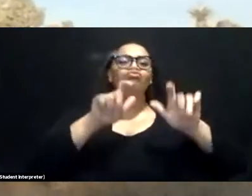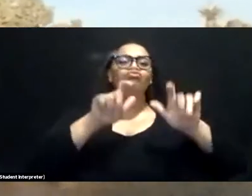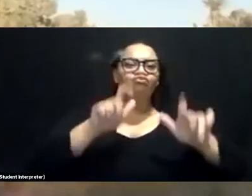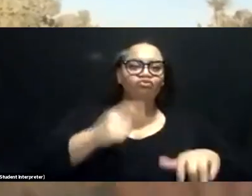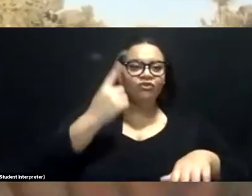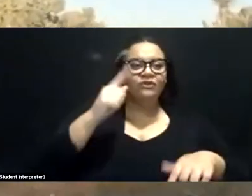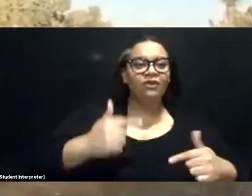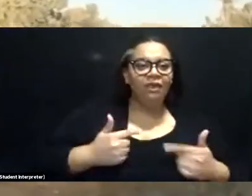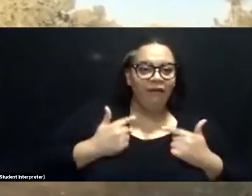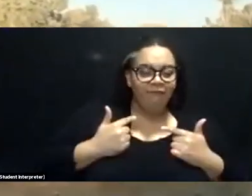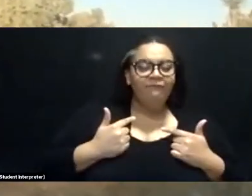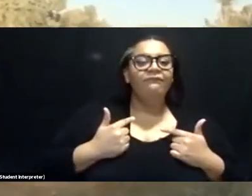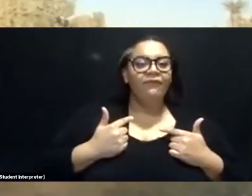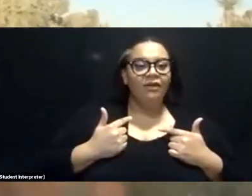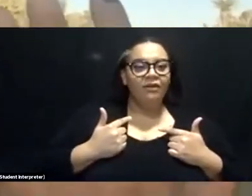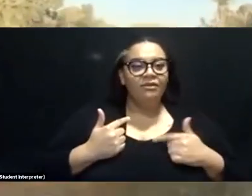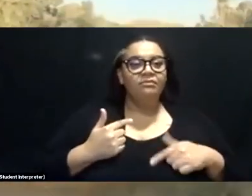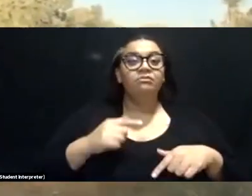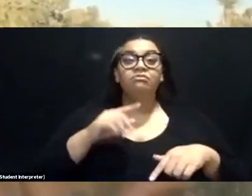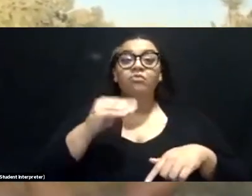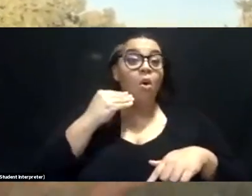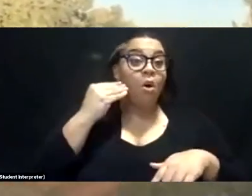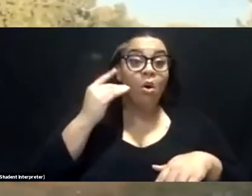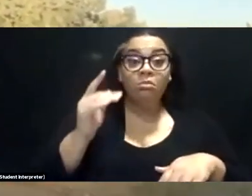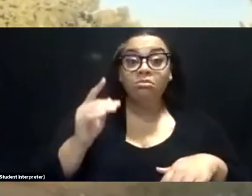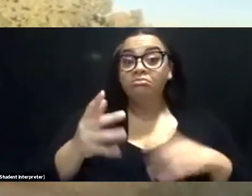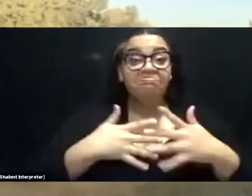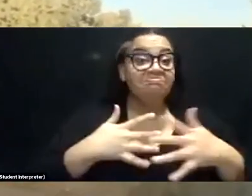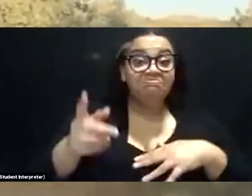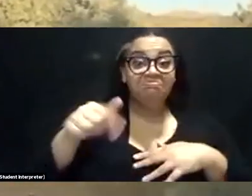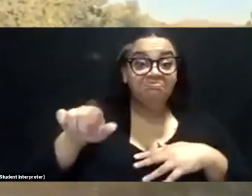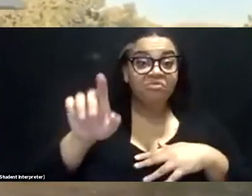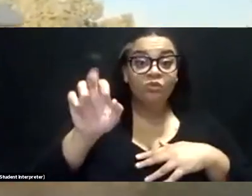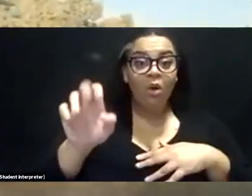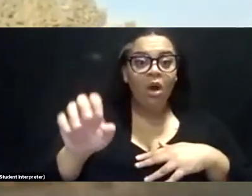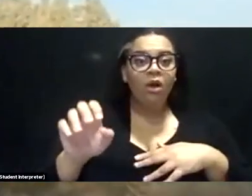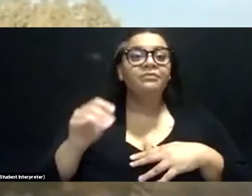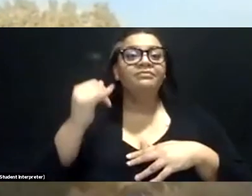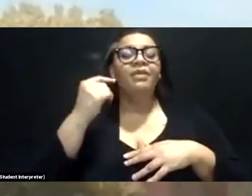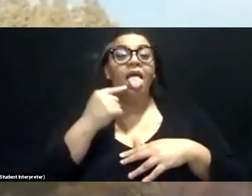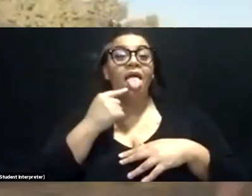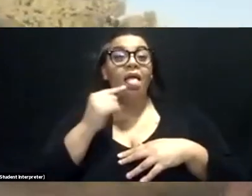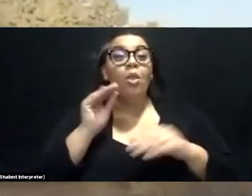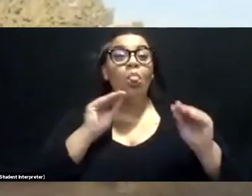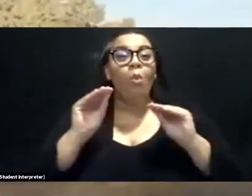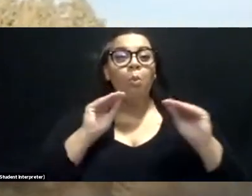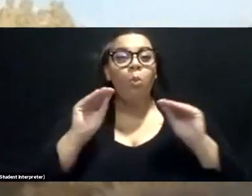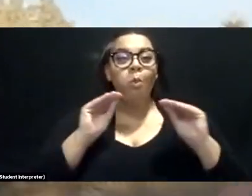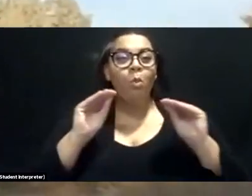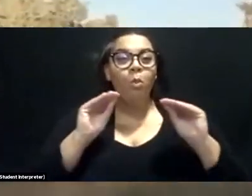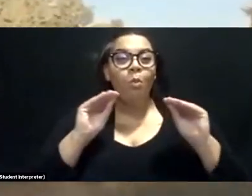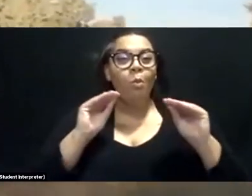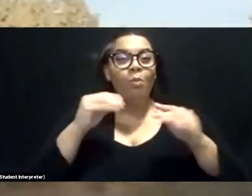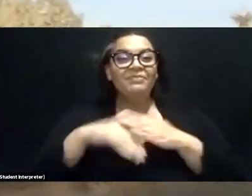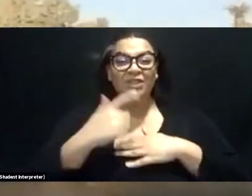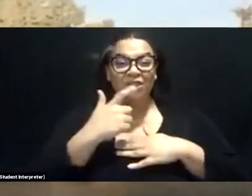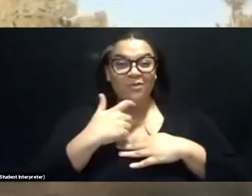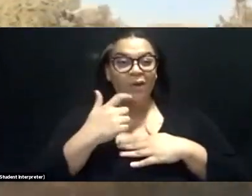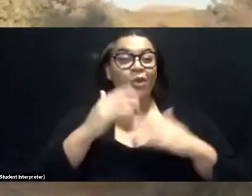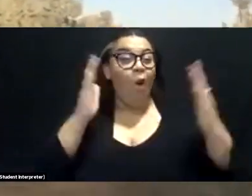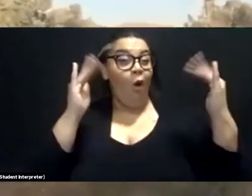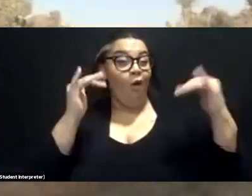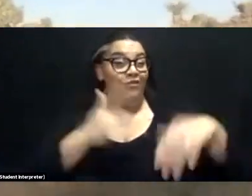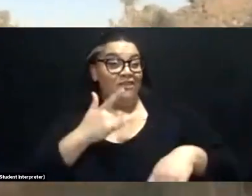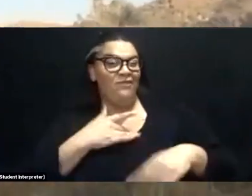are. If you could just take your tongue and move it around in your mouth. Hopefully it feels kind of wet in there.